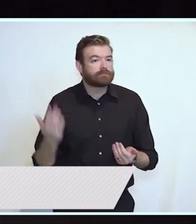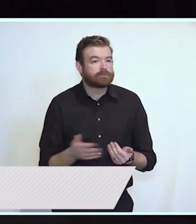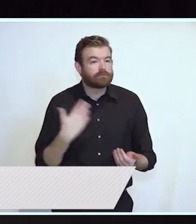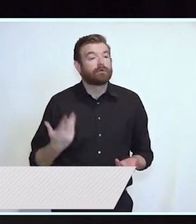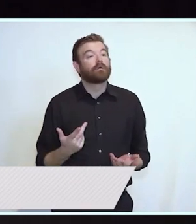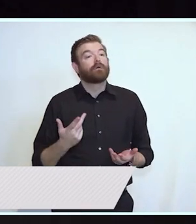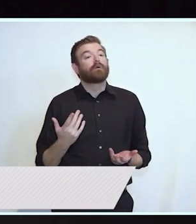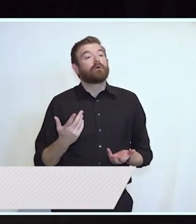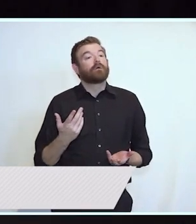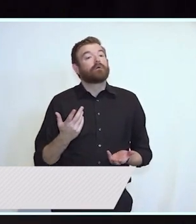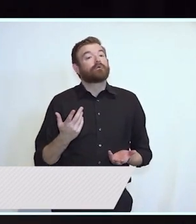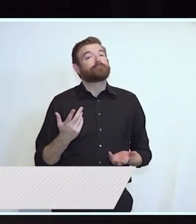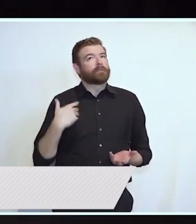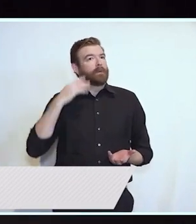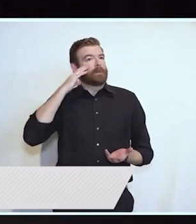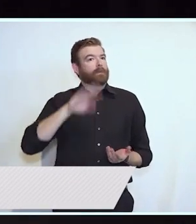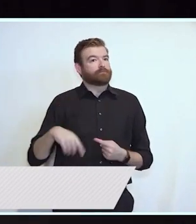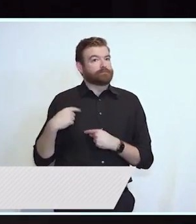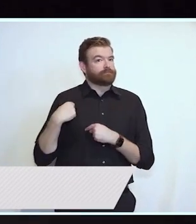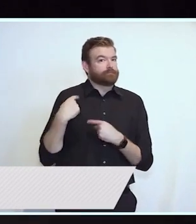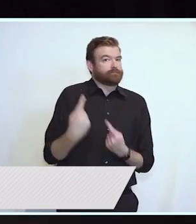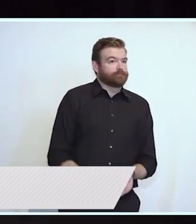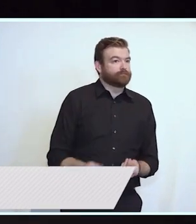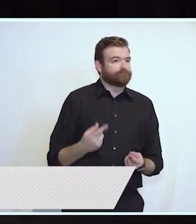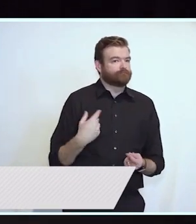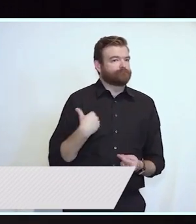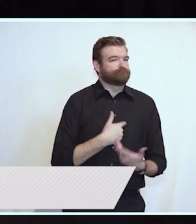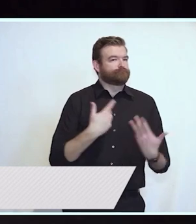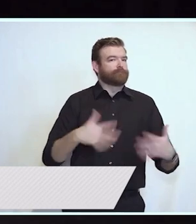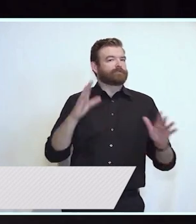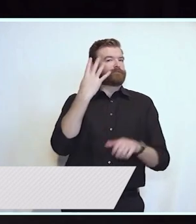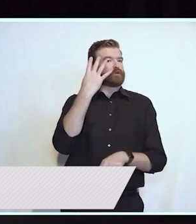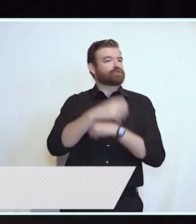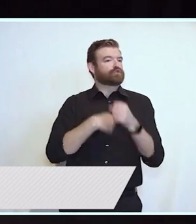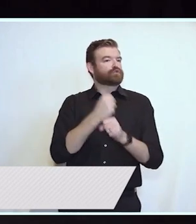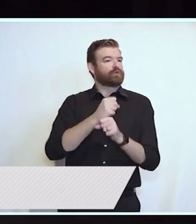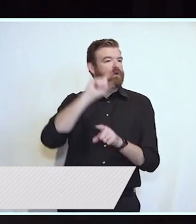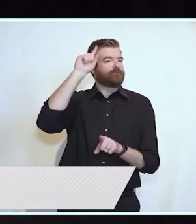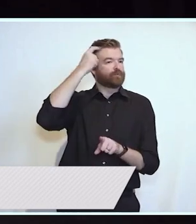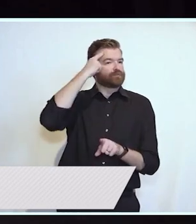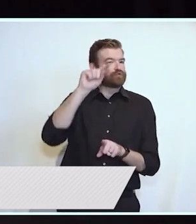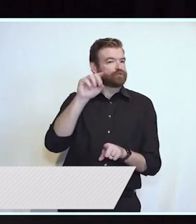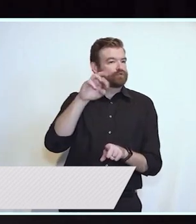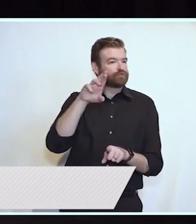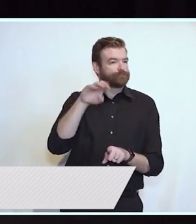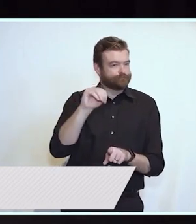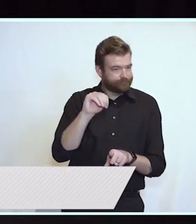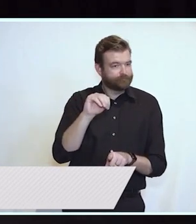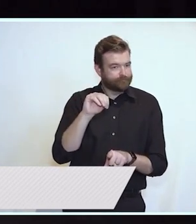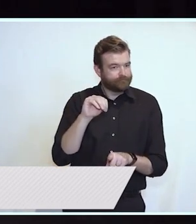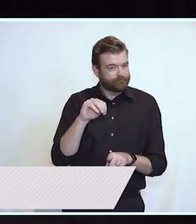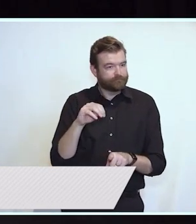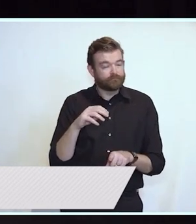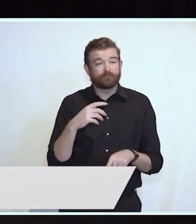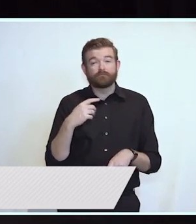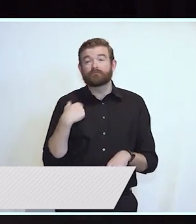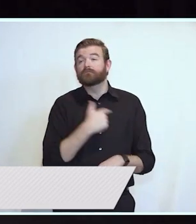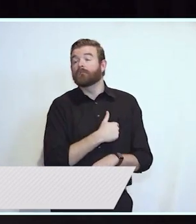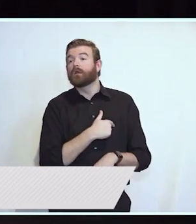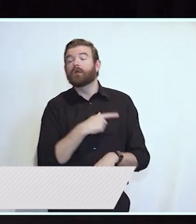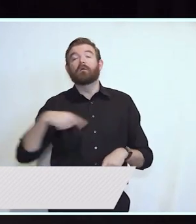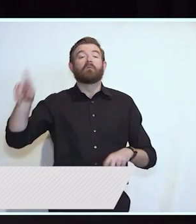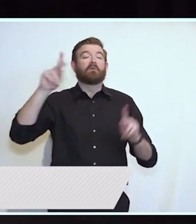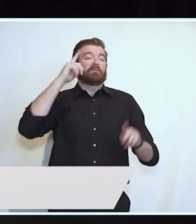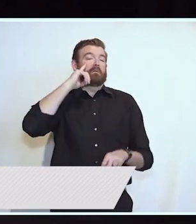I know it isn't because we just completed a four-year cycle where we made possible what so many for so long had said was